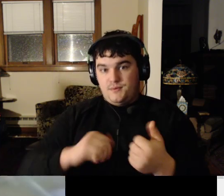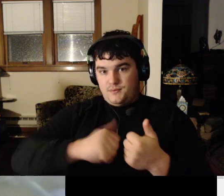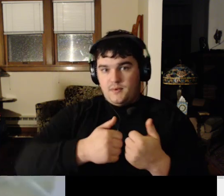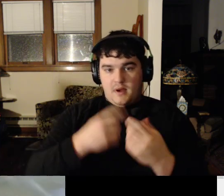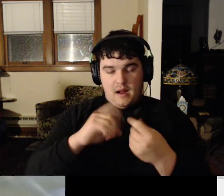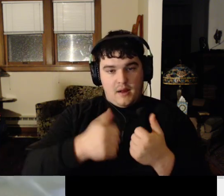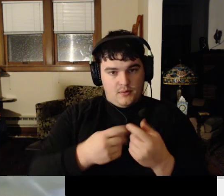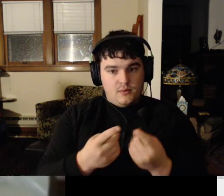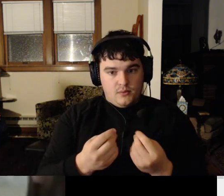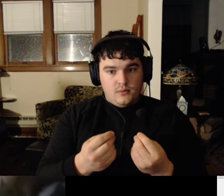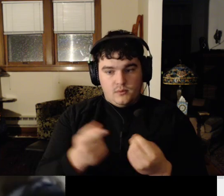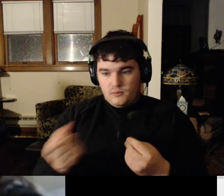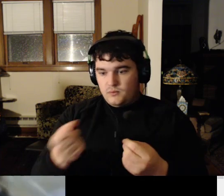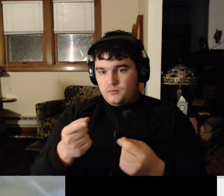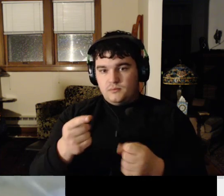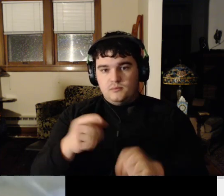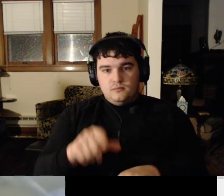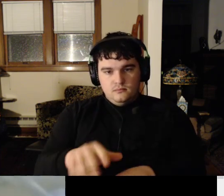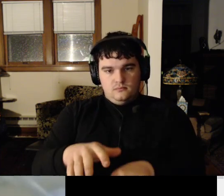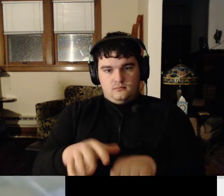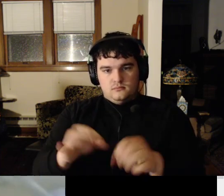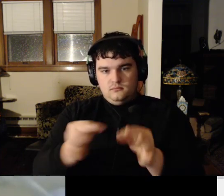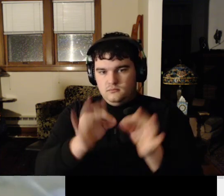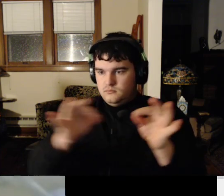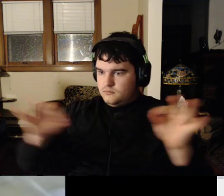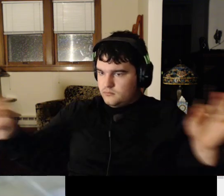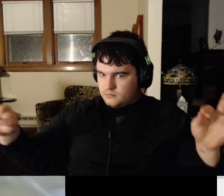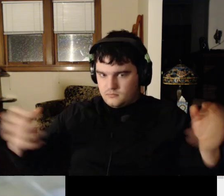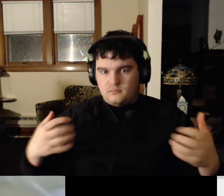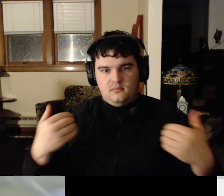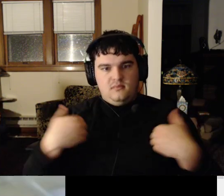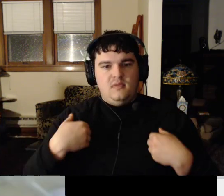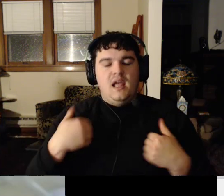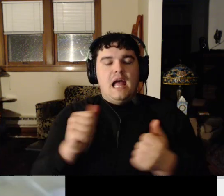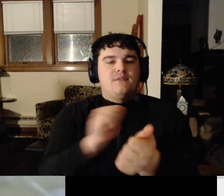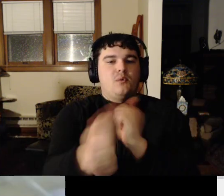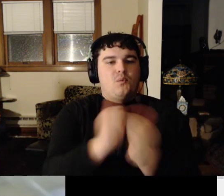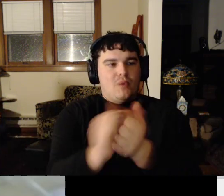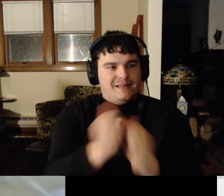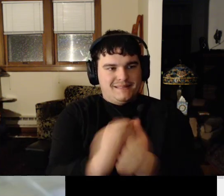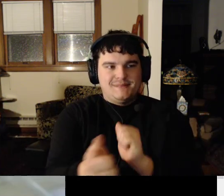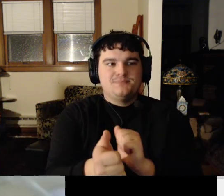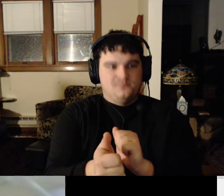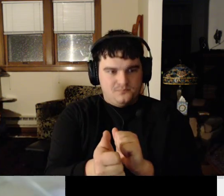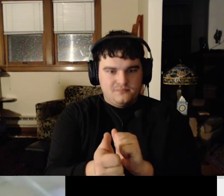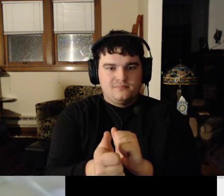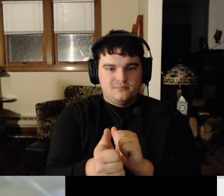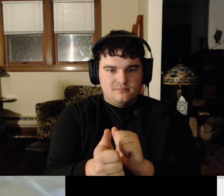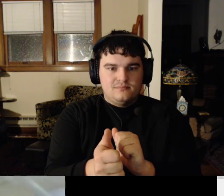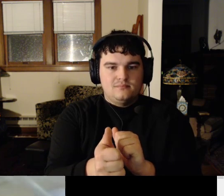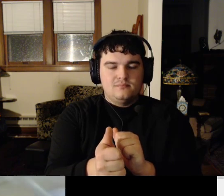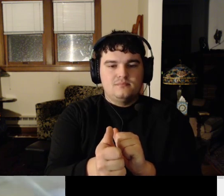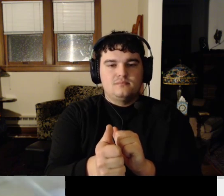work with run-on sentences, we're going to have a little relay race. Okay? We have,